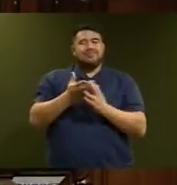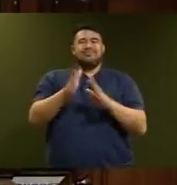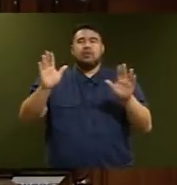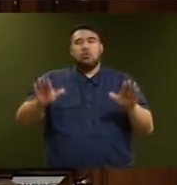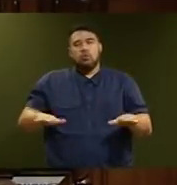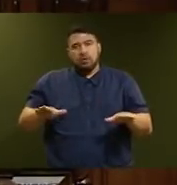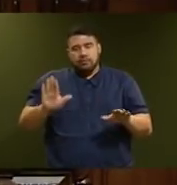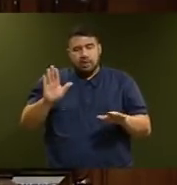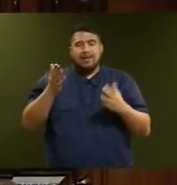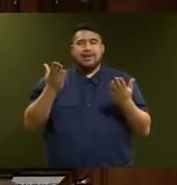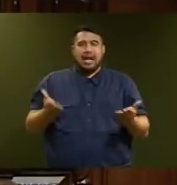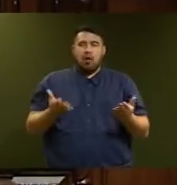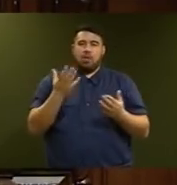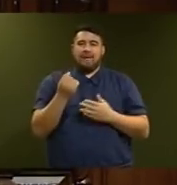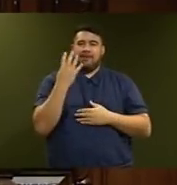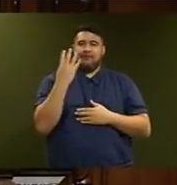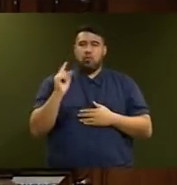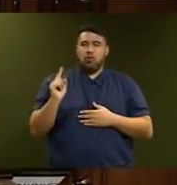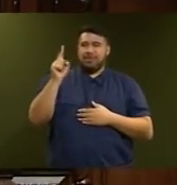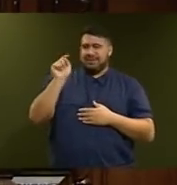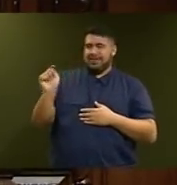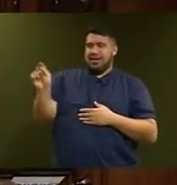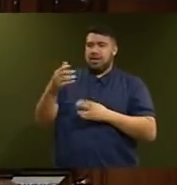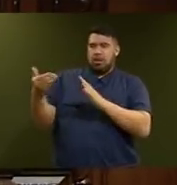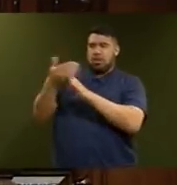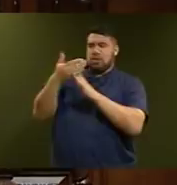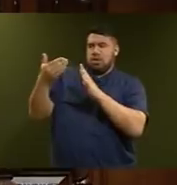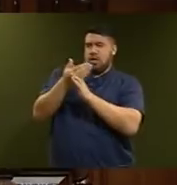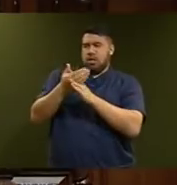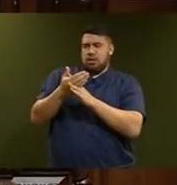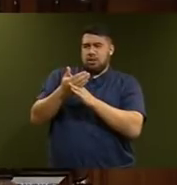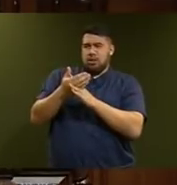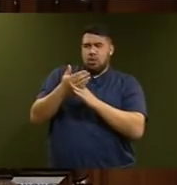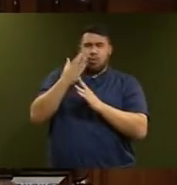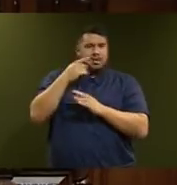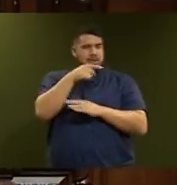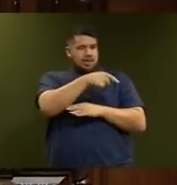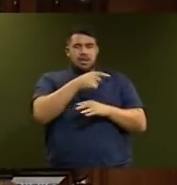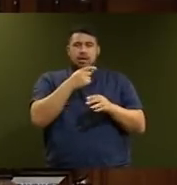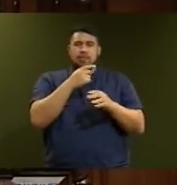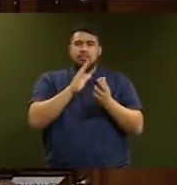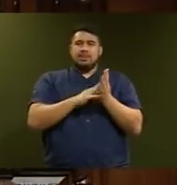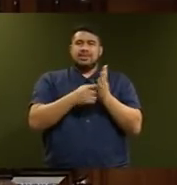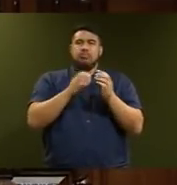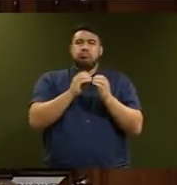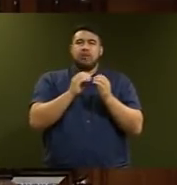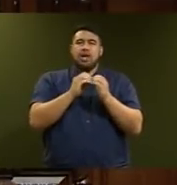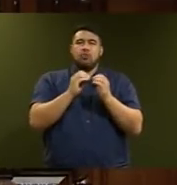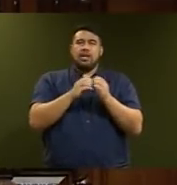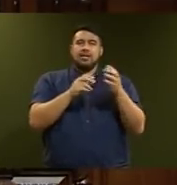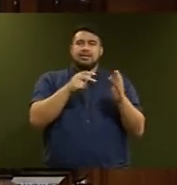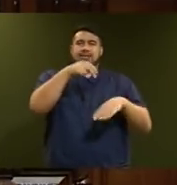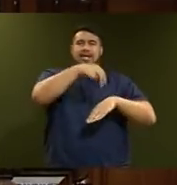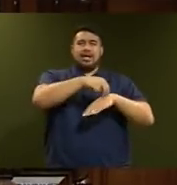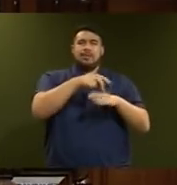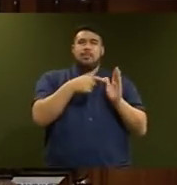think, four Ministers who have interjected while Mr Browning's been on his feet for a point of order. I